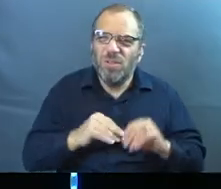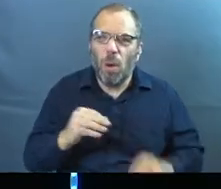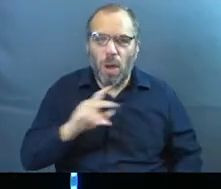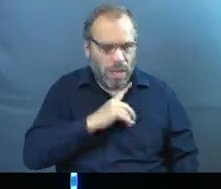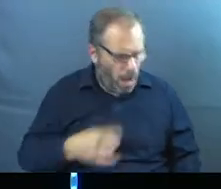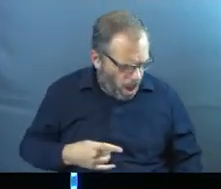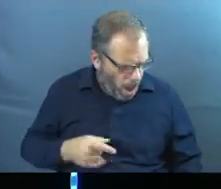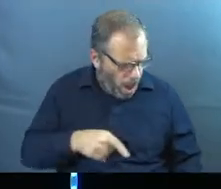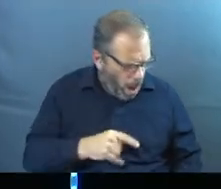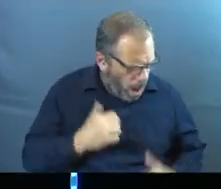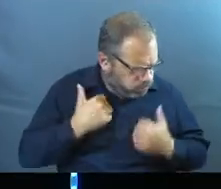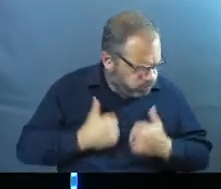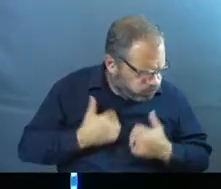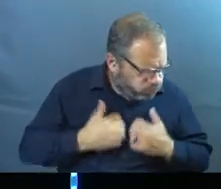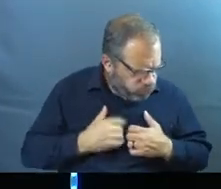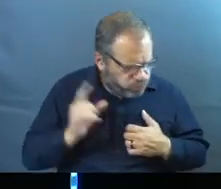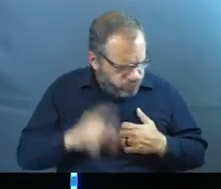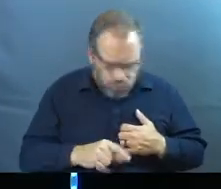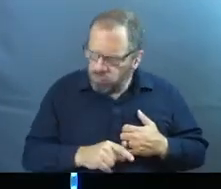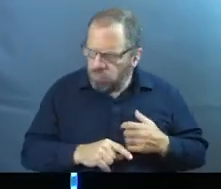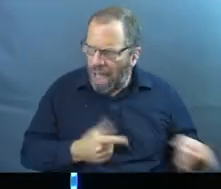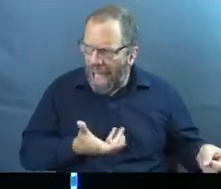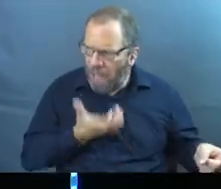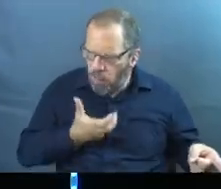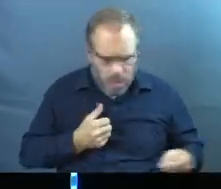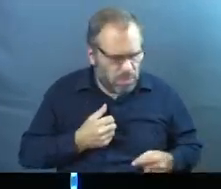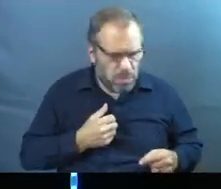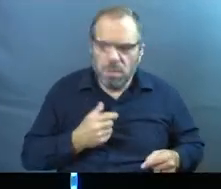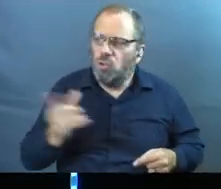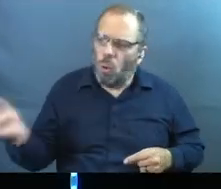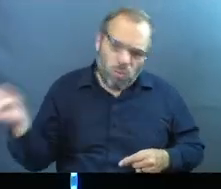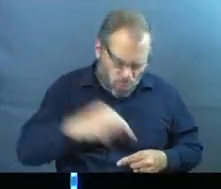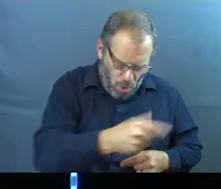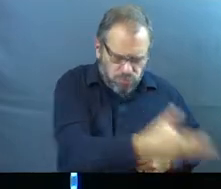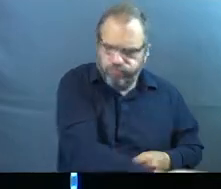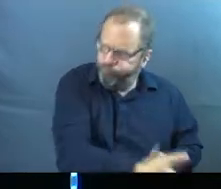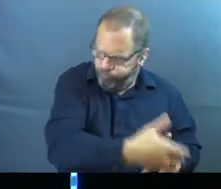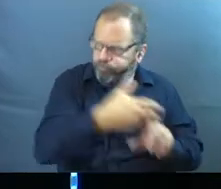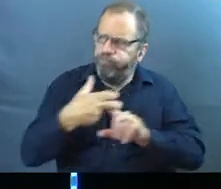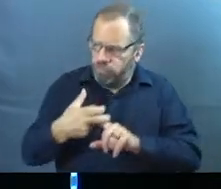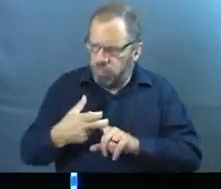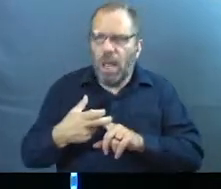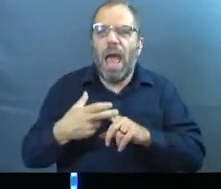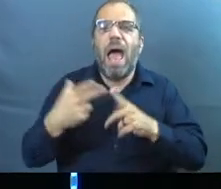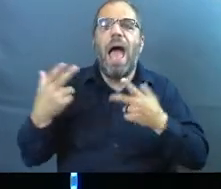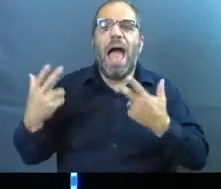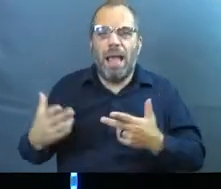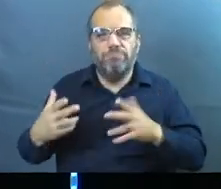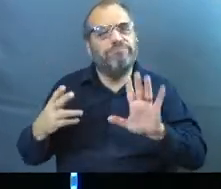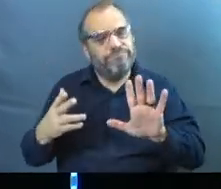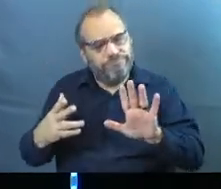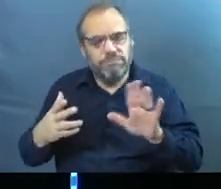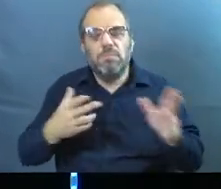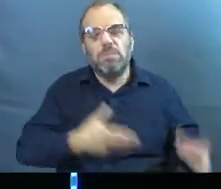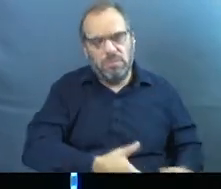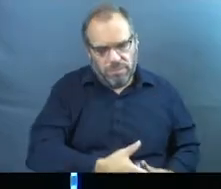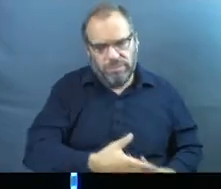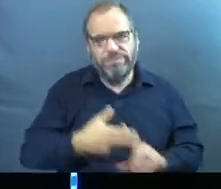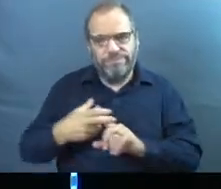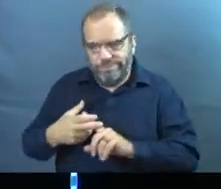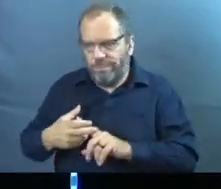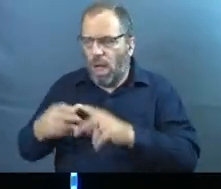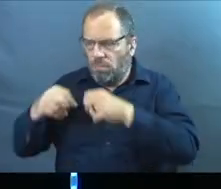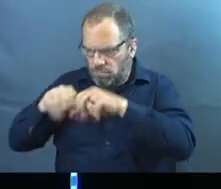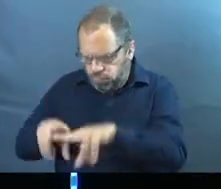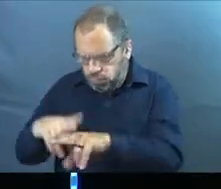that he sees her bathing naked, and he goes, I want, and then he has people go get her, and they bring her in. This is terrible, but they bring her in.